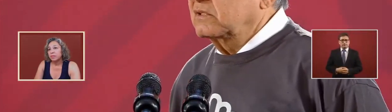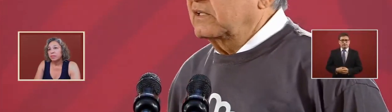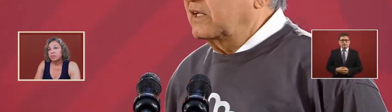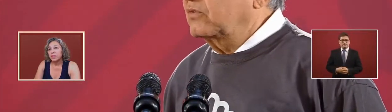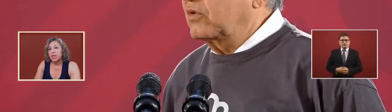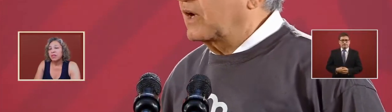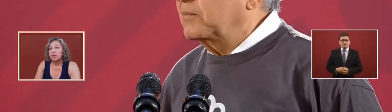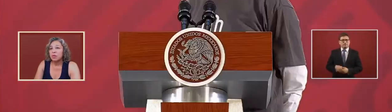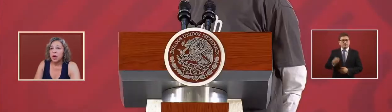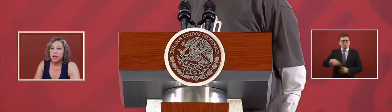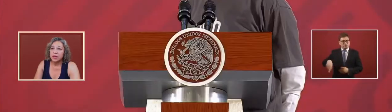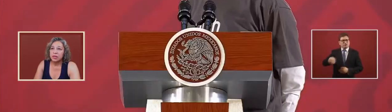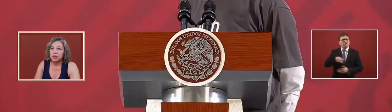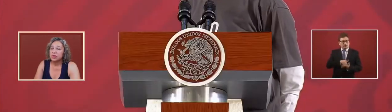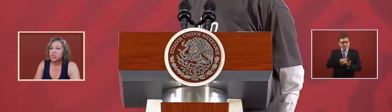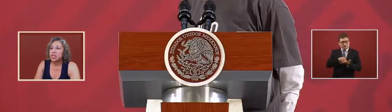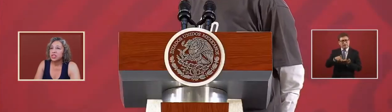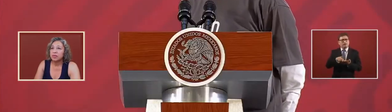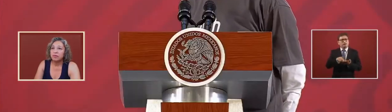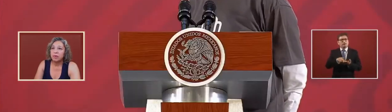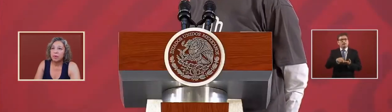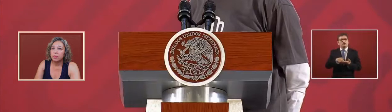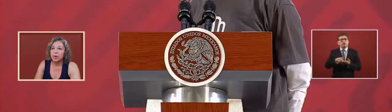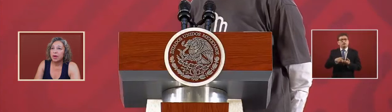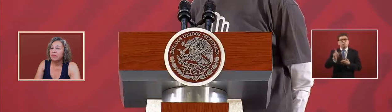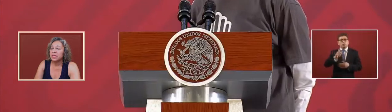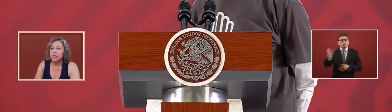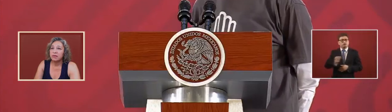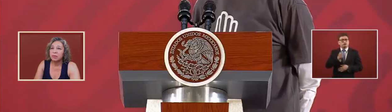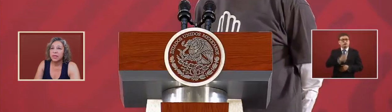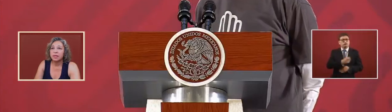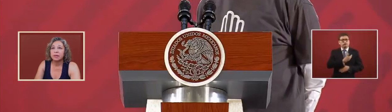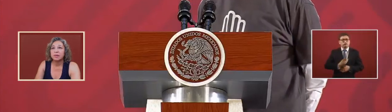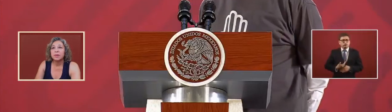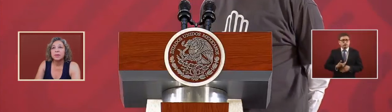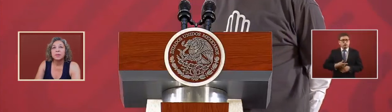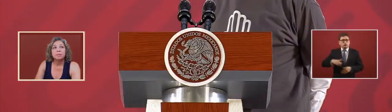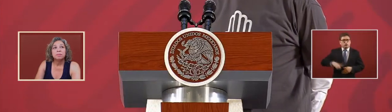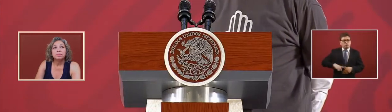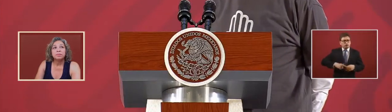the right to change the form of its government